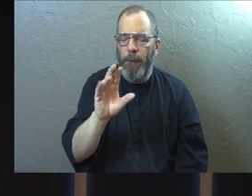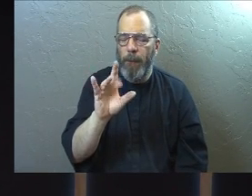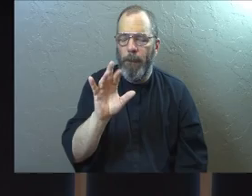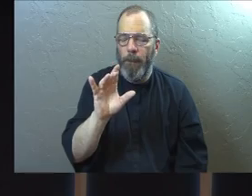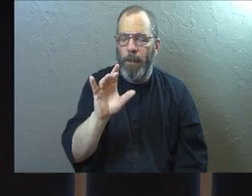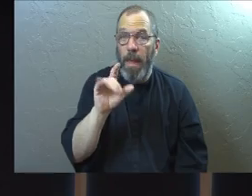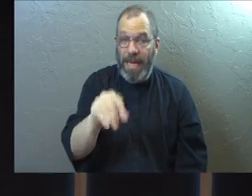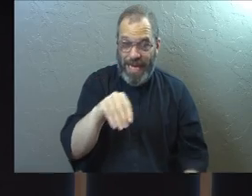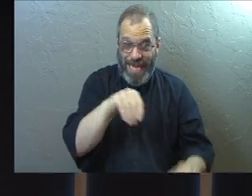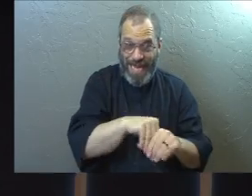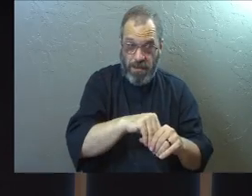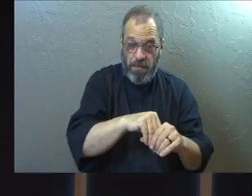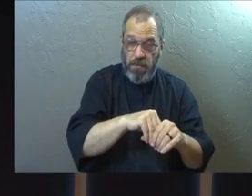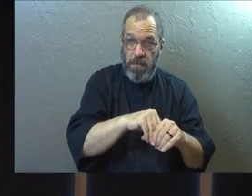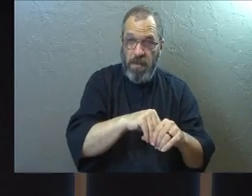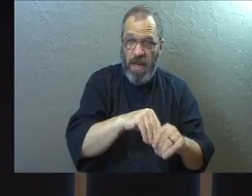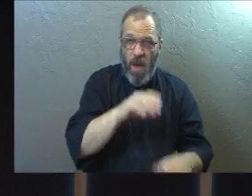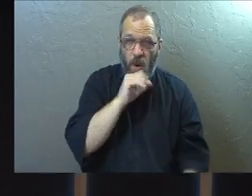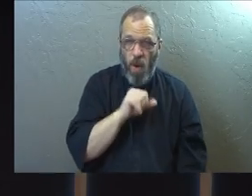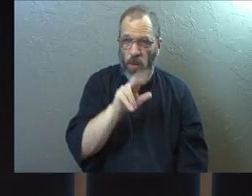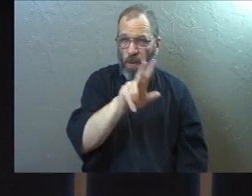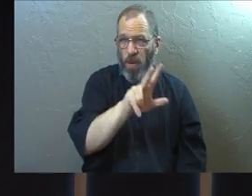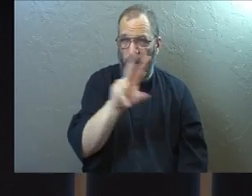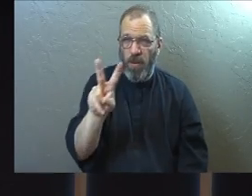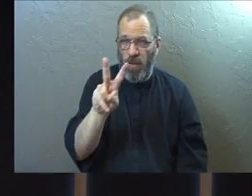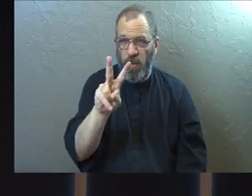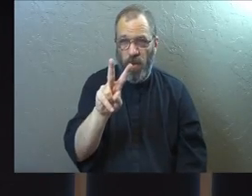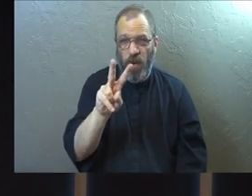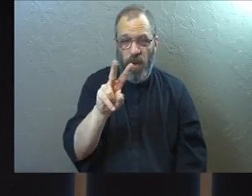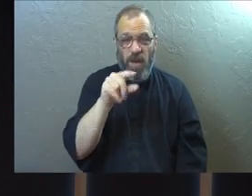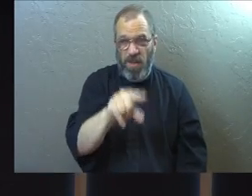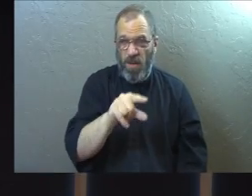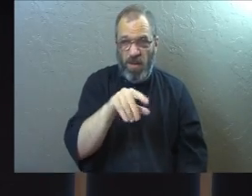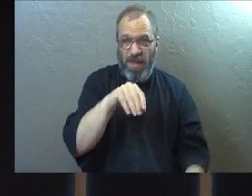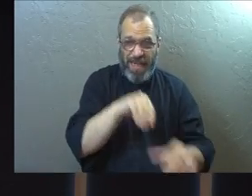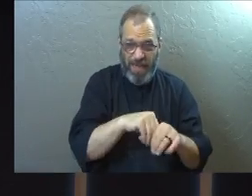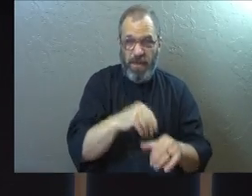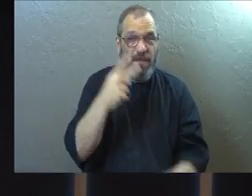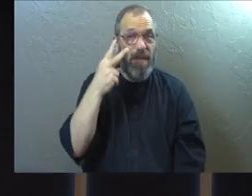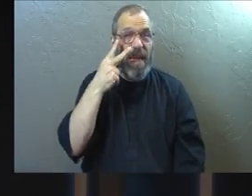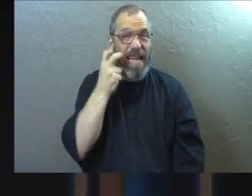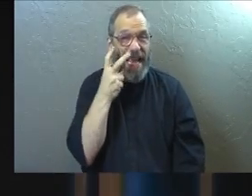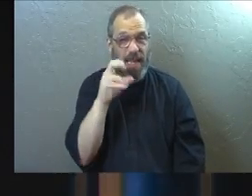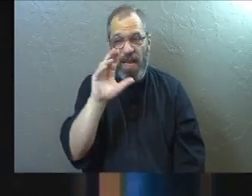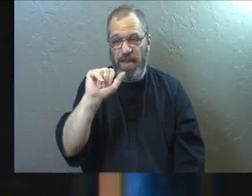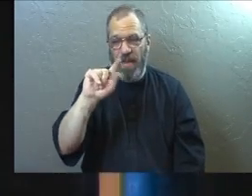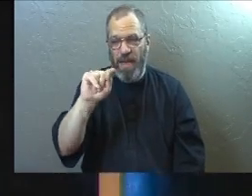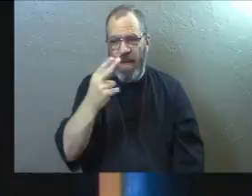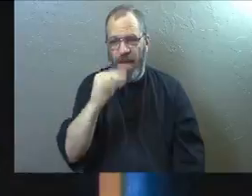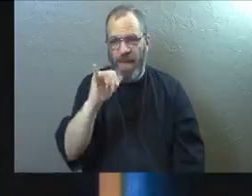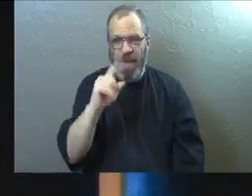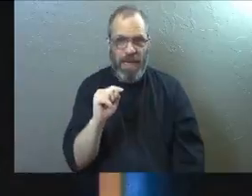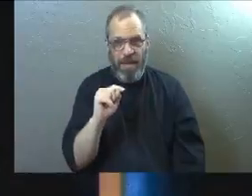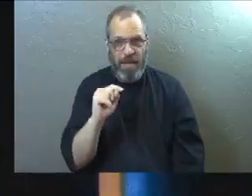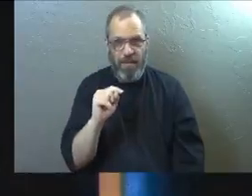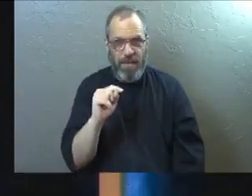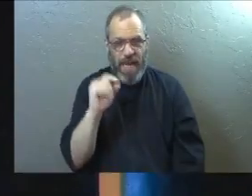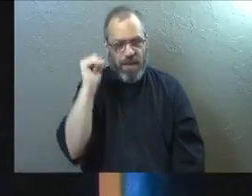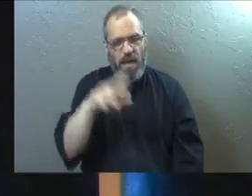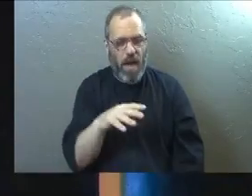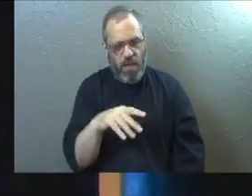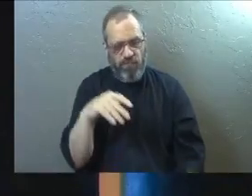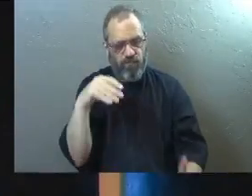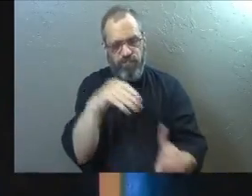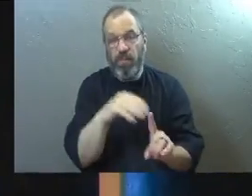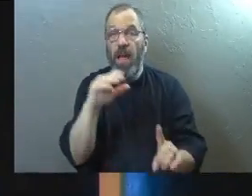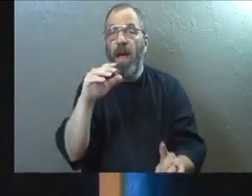And while he was at Oxford, he was 32 years old. So quite a while he had been an atheist. God had just been working on him. And